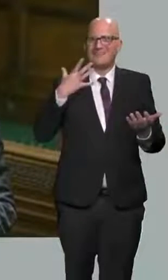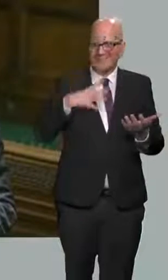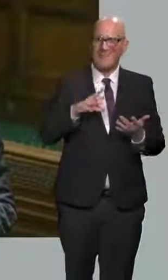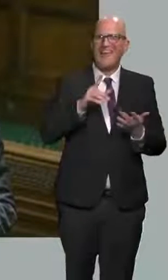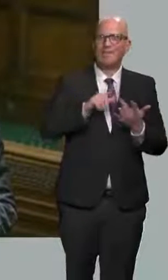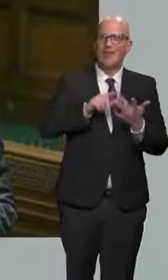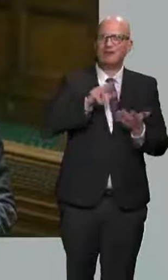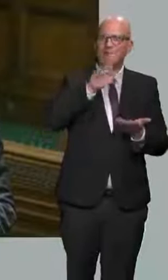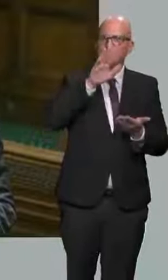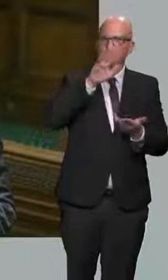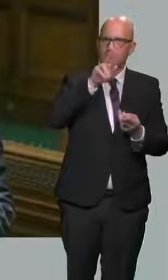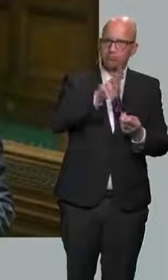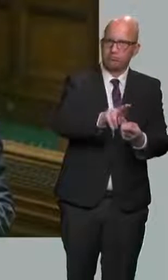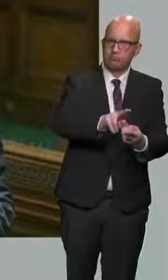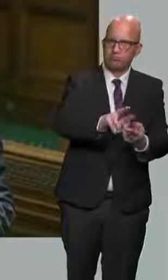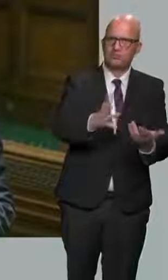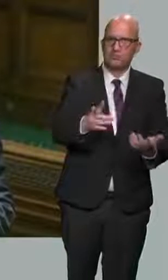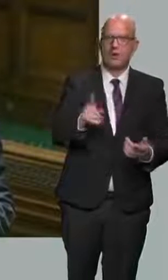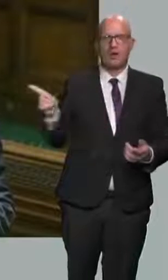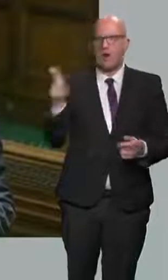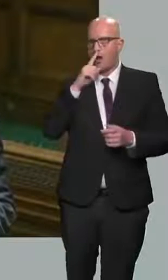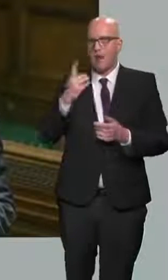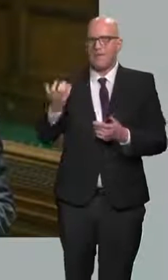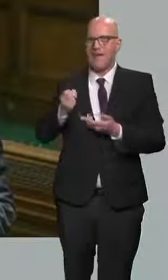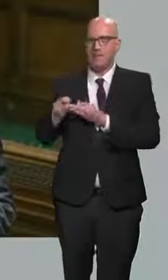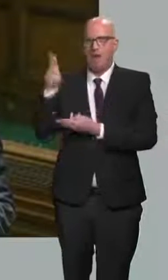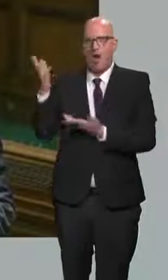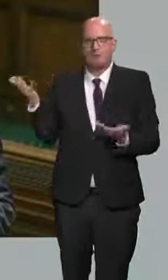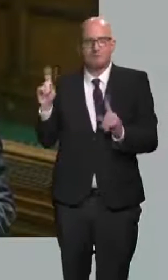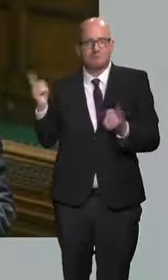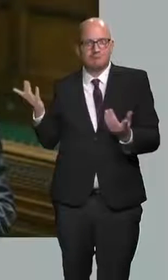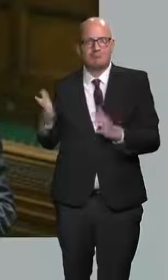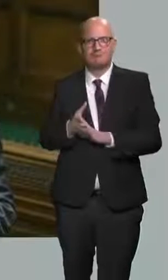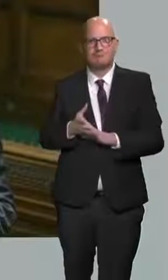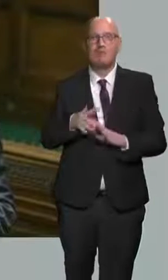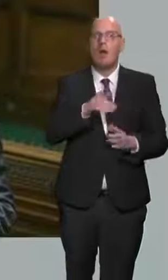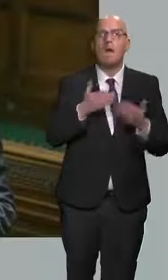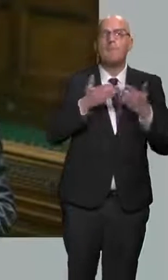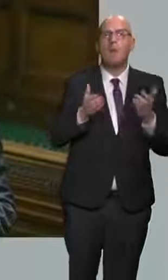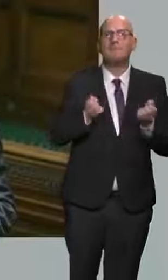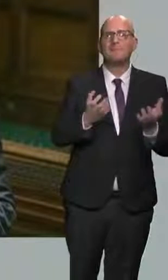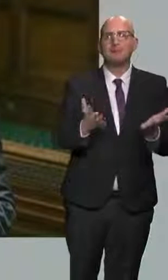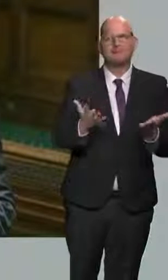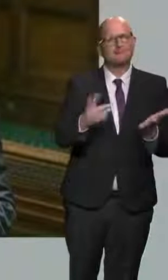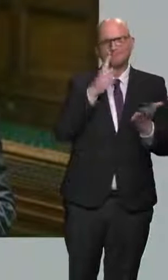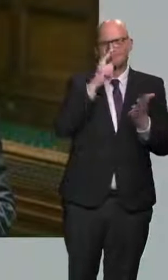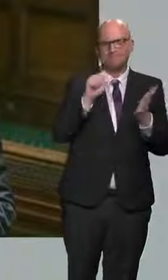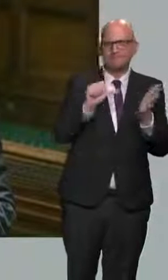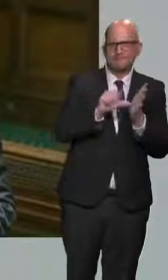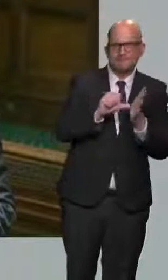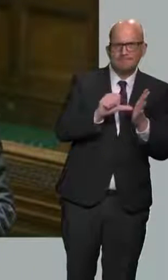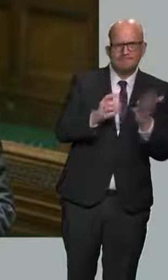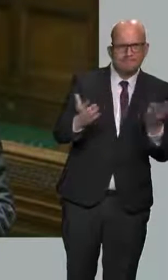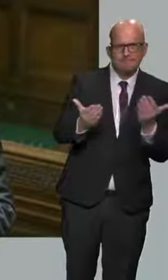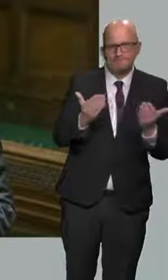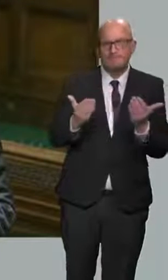And can I finally say to him that some areas of public spending do not make it easy to have efficiencies. If teachers'